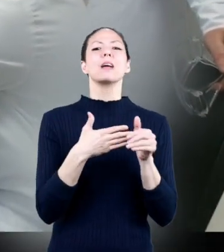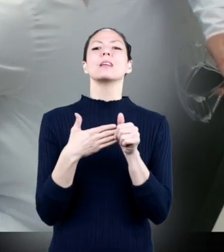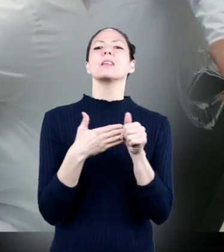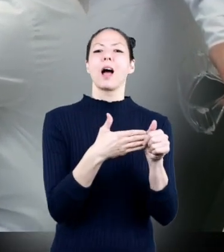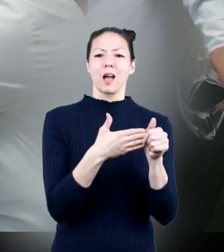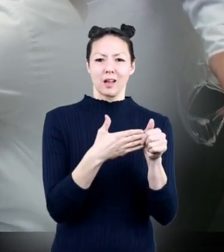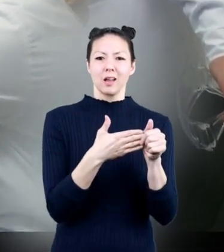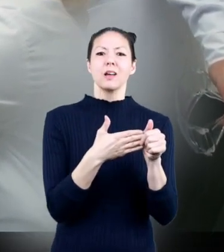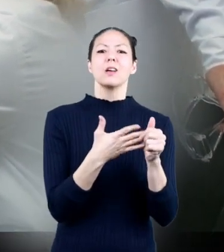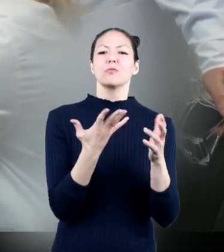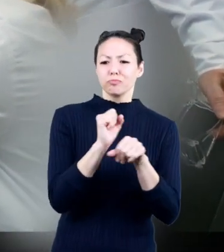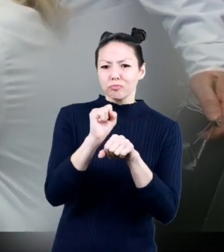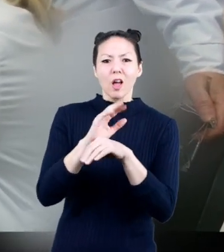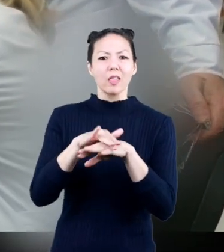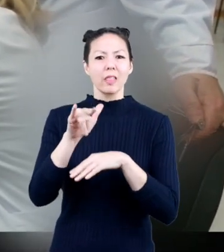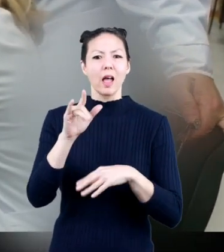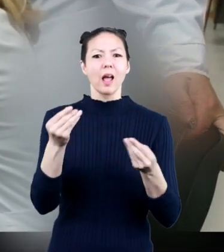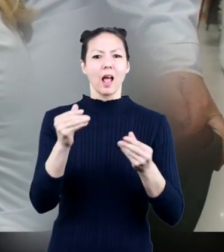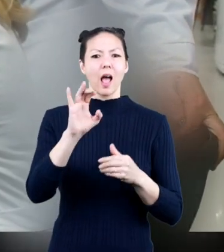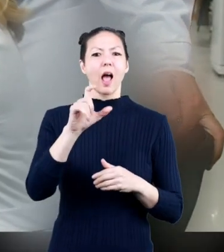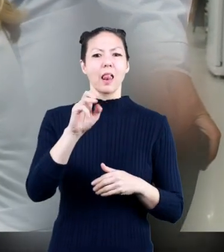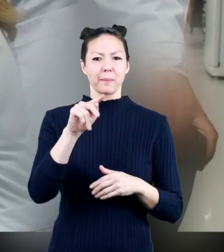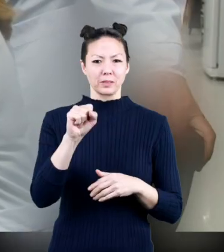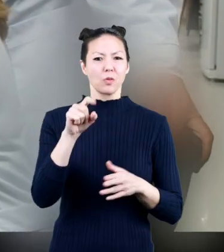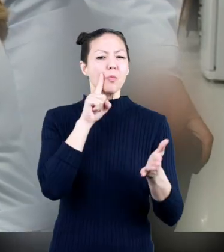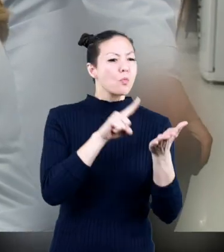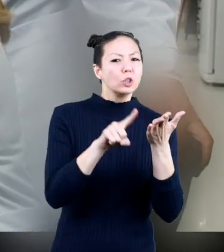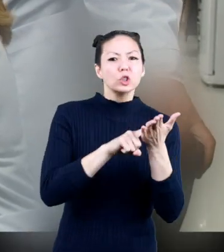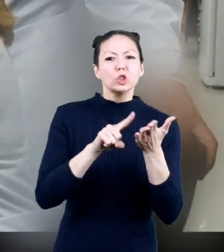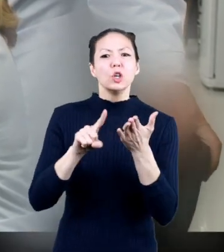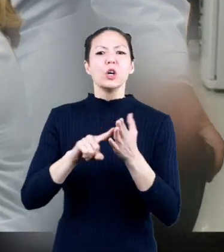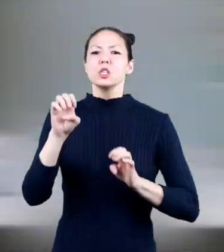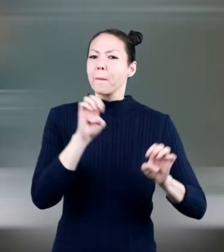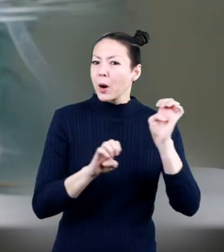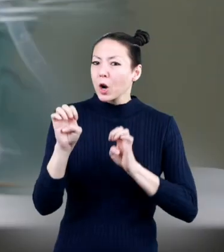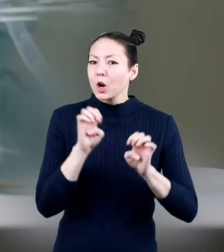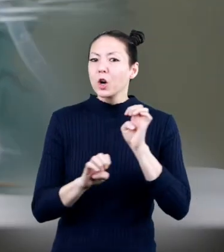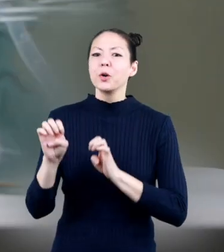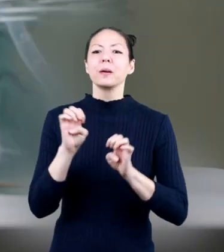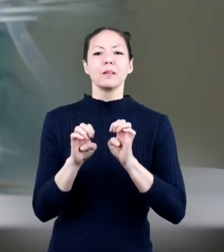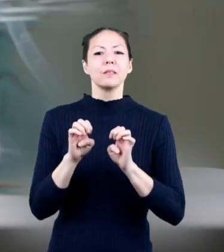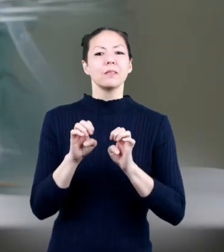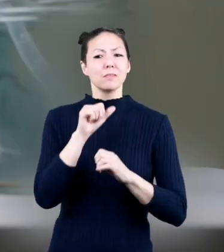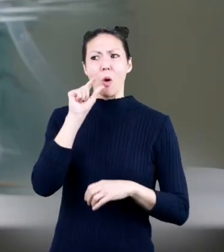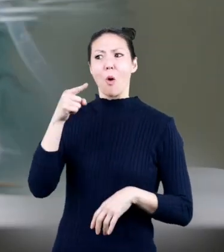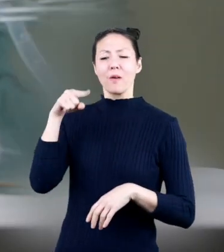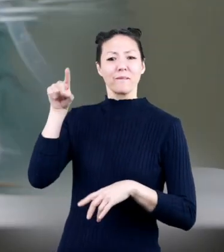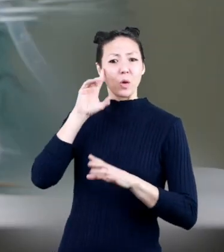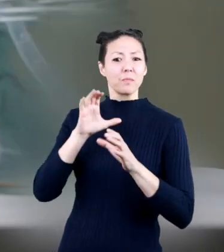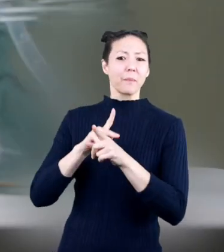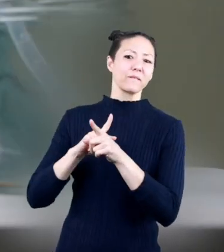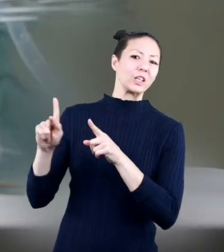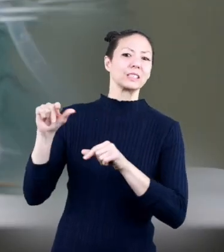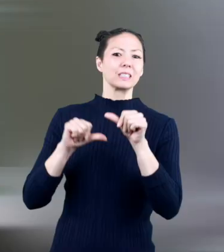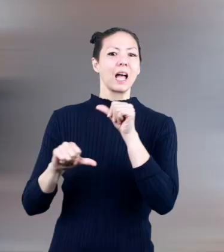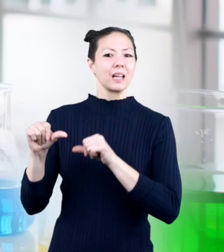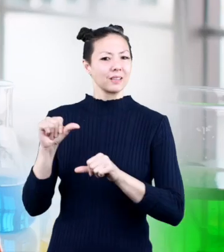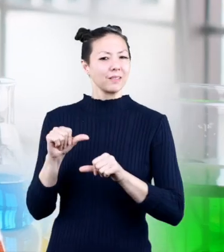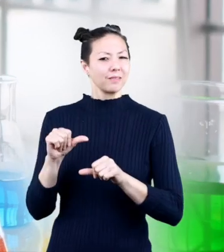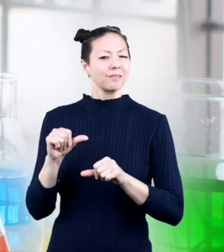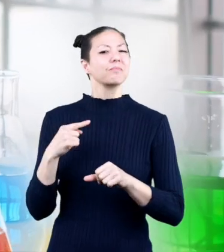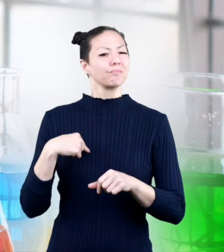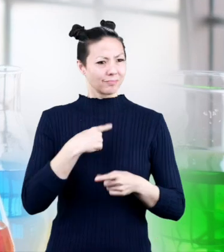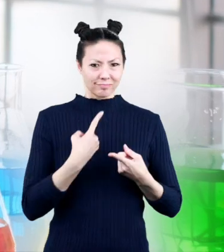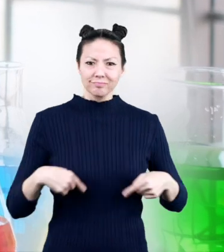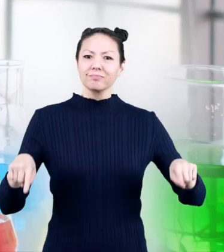have a guide to working with the elements when they do research and experiments even though we are not professional scientists